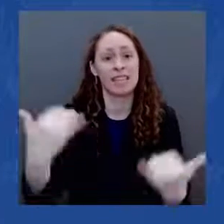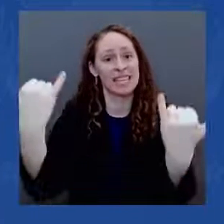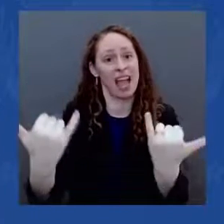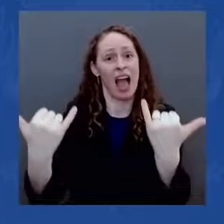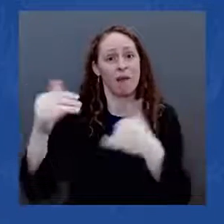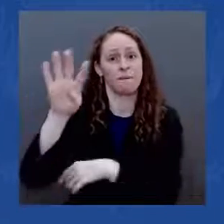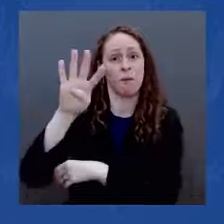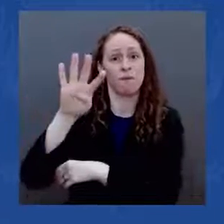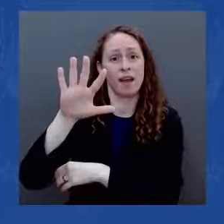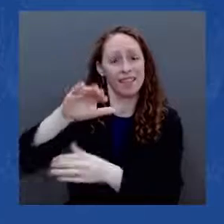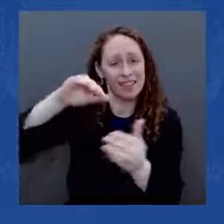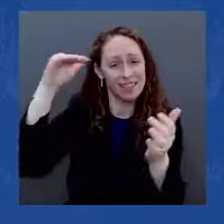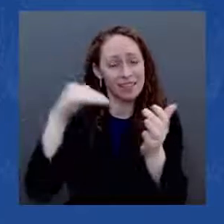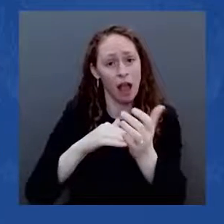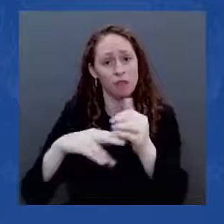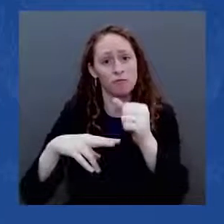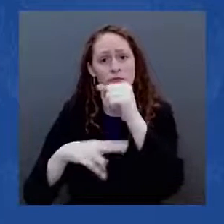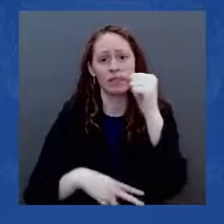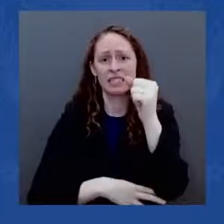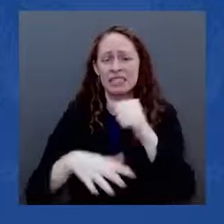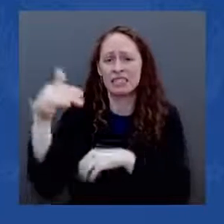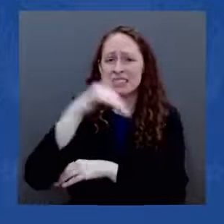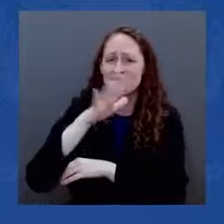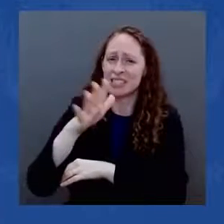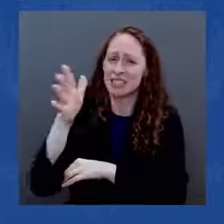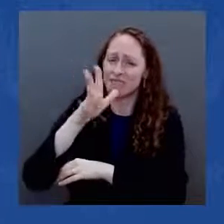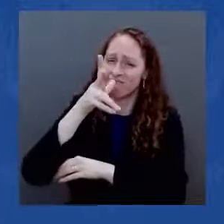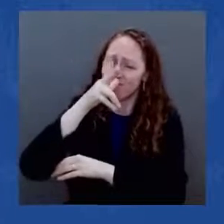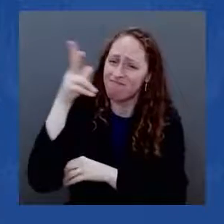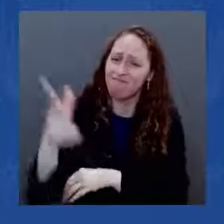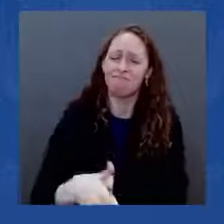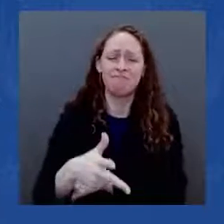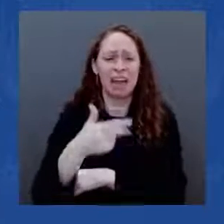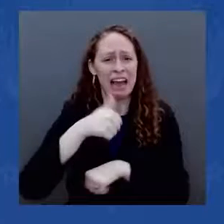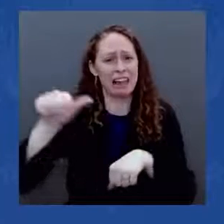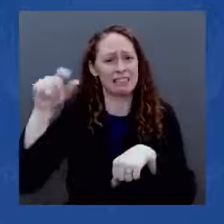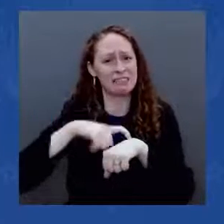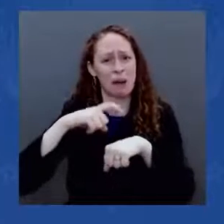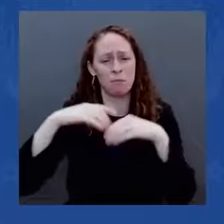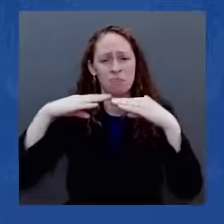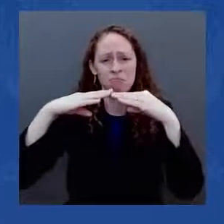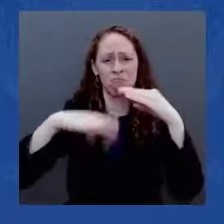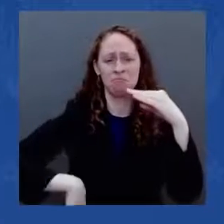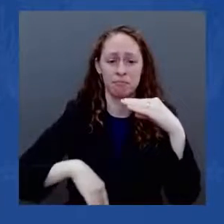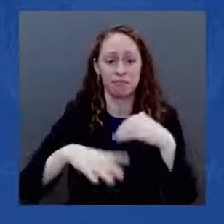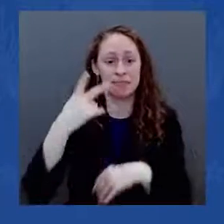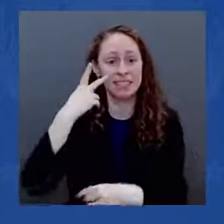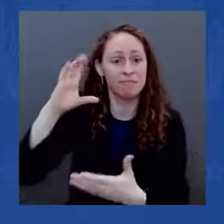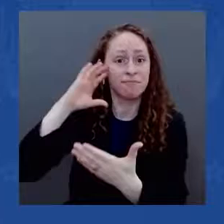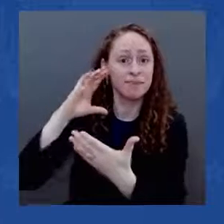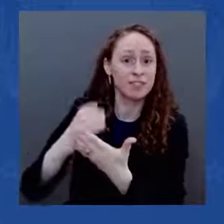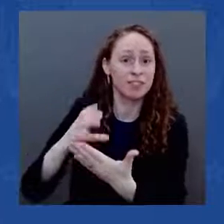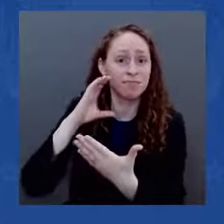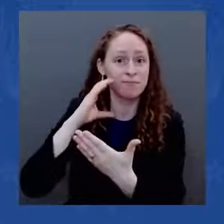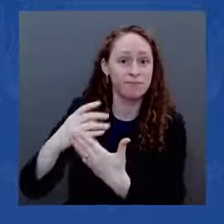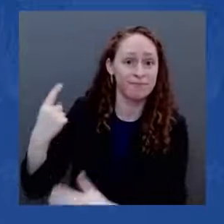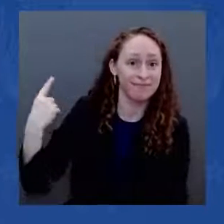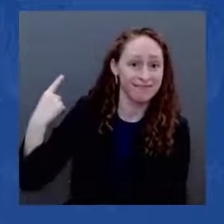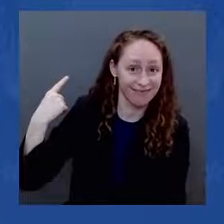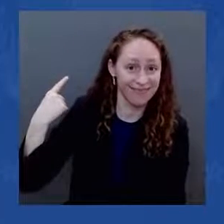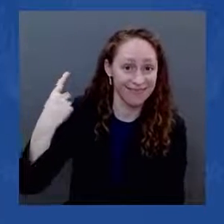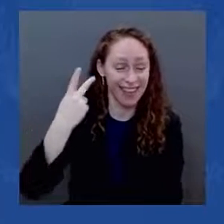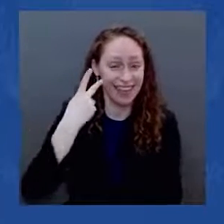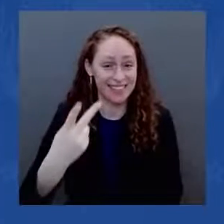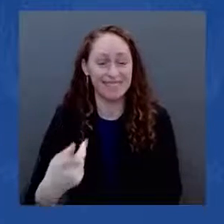seeing photos of some of them behind me in all 50 states. And I've had a chance to see some of them myself as I've traveled the country.